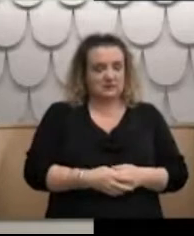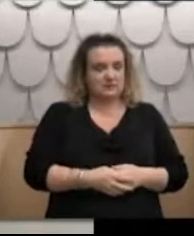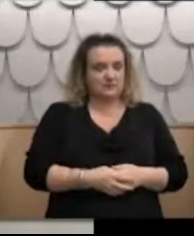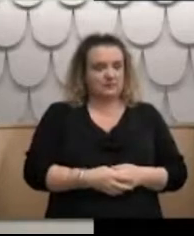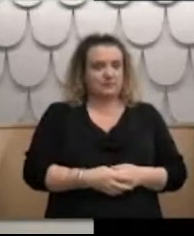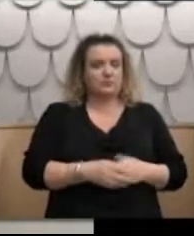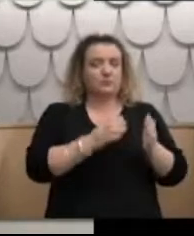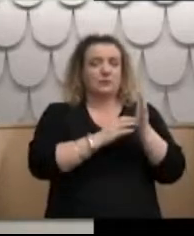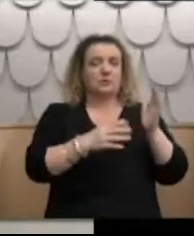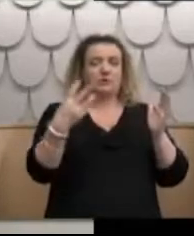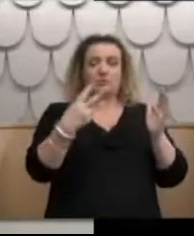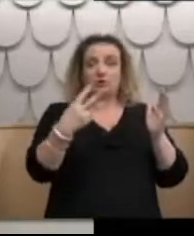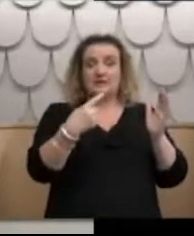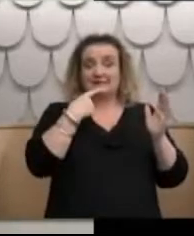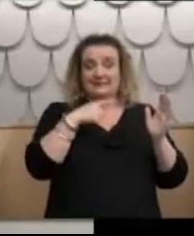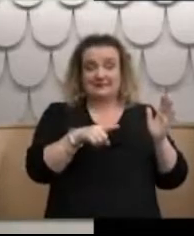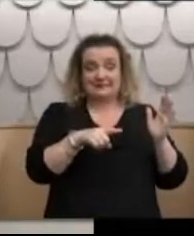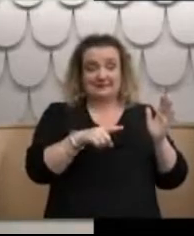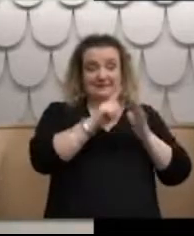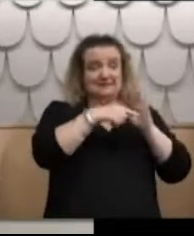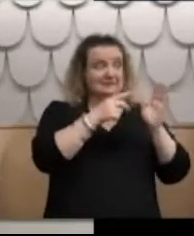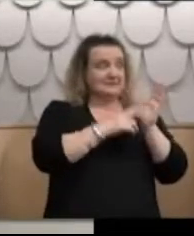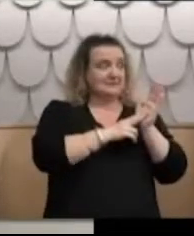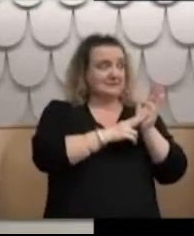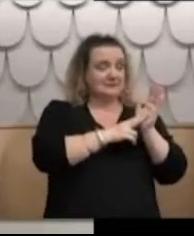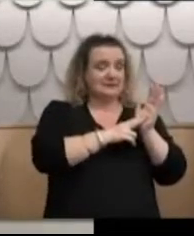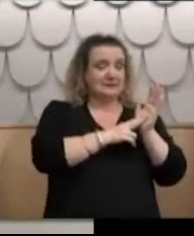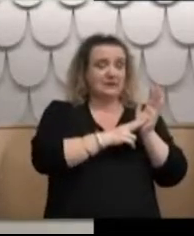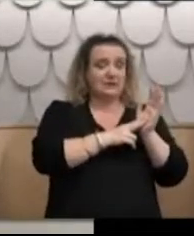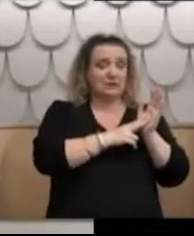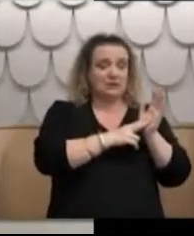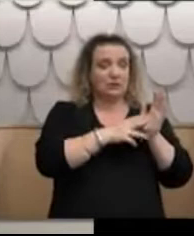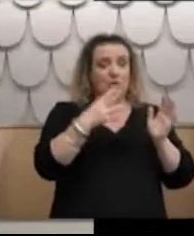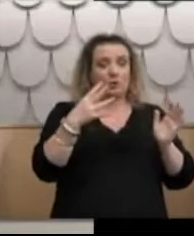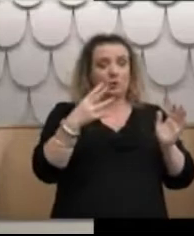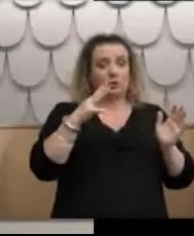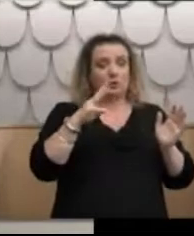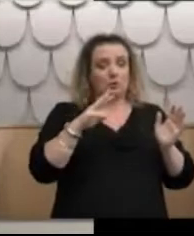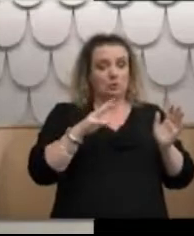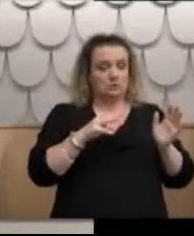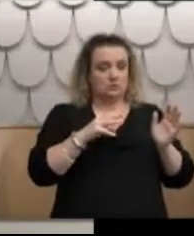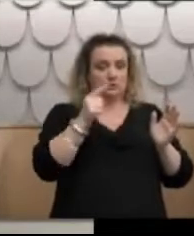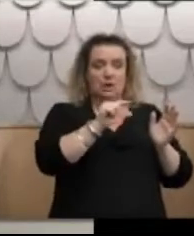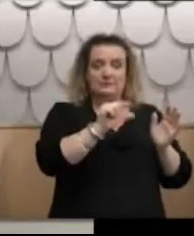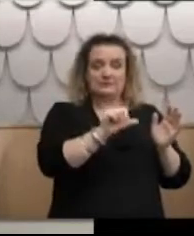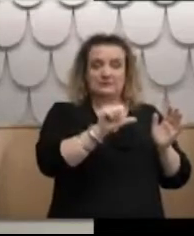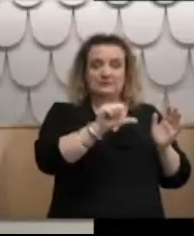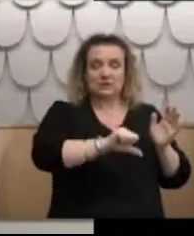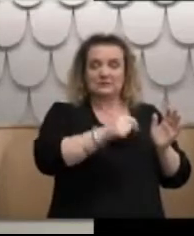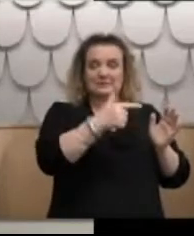Paragraph 13, on January 1st, 1973, on the recommendation of